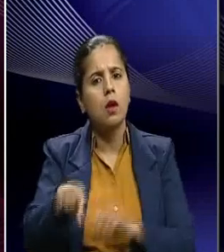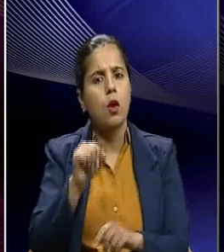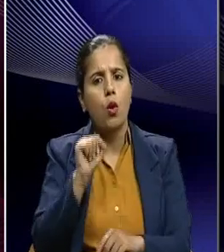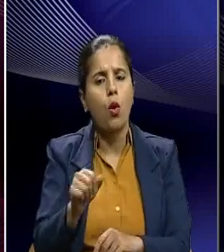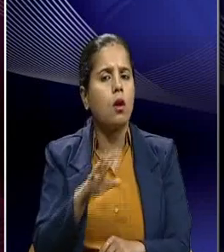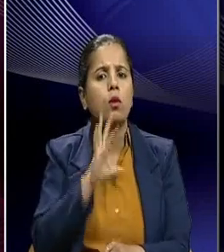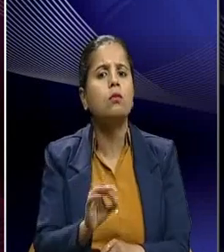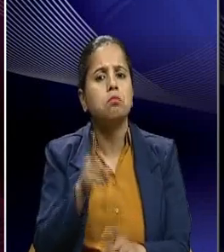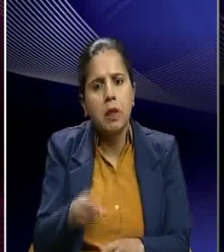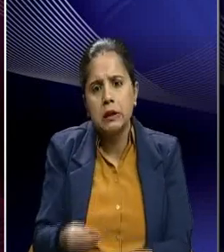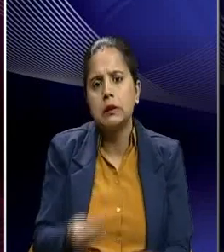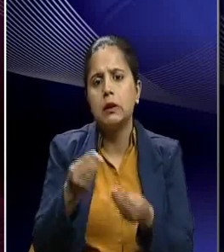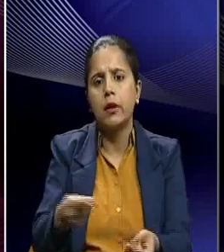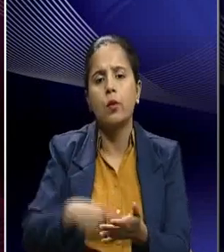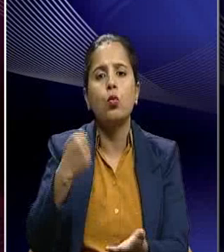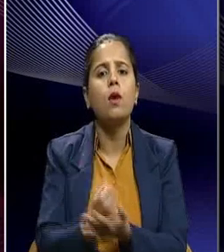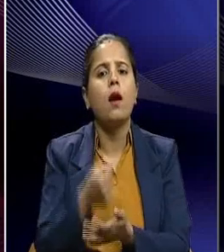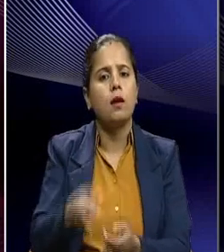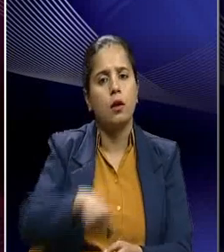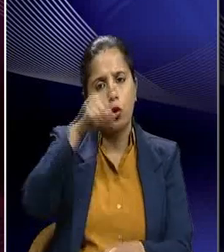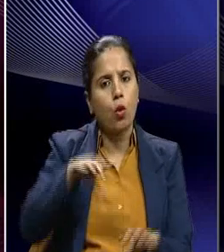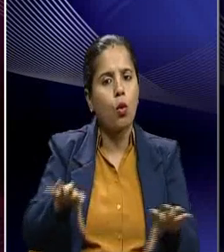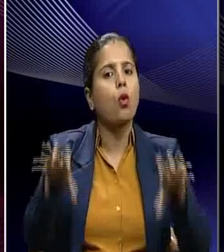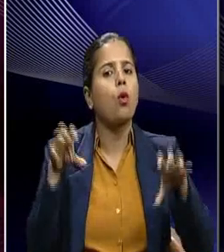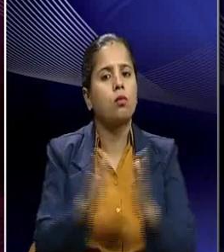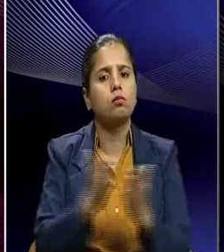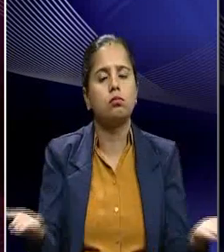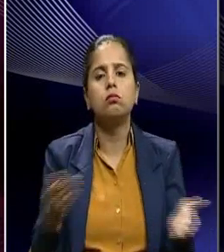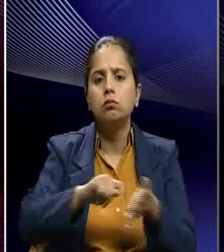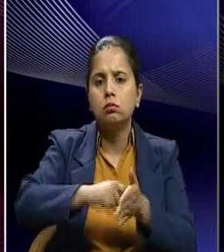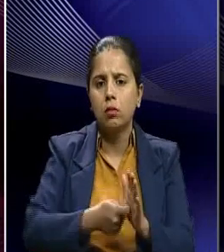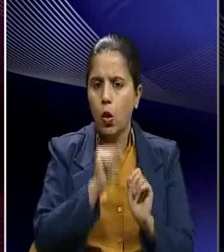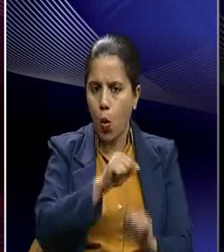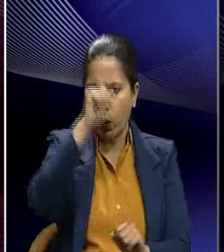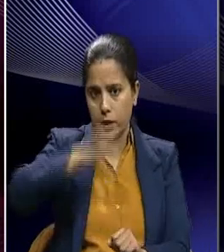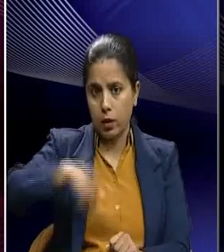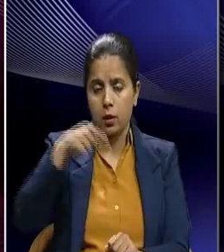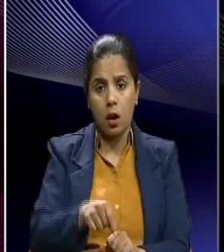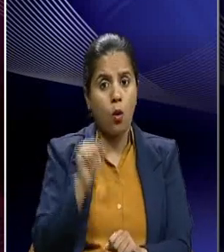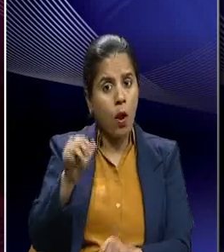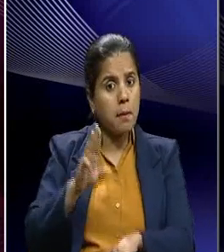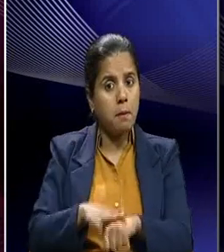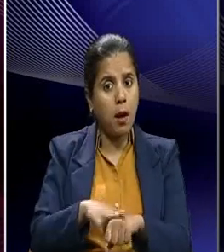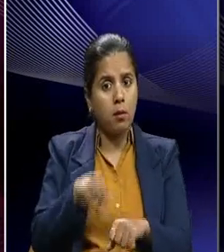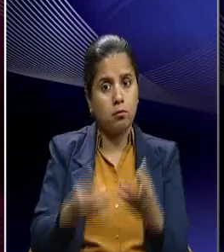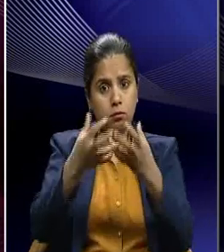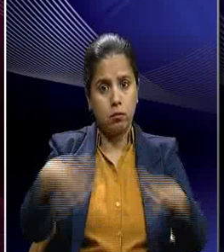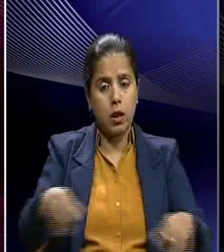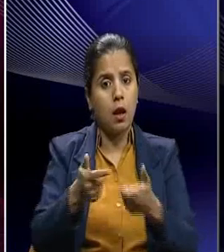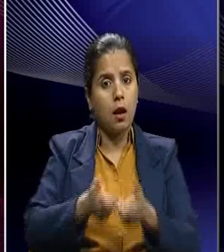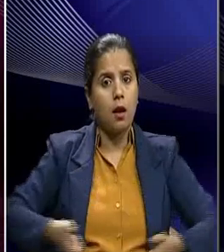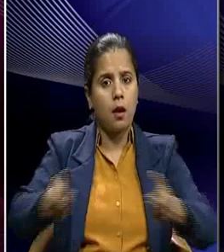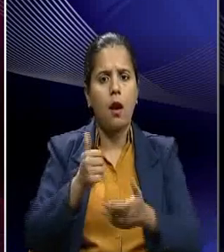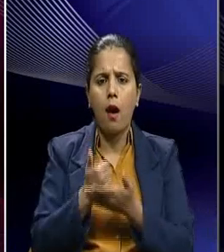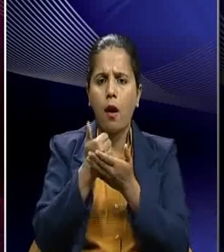in the constitution of India. And as a member of the partition committee, he helped in the allocation